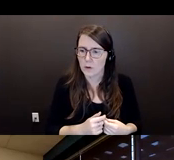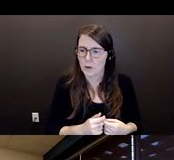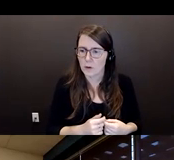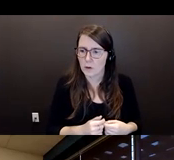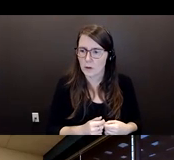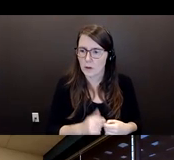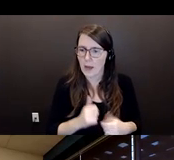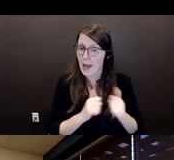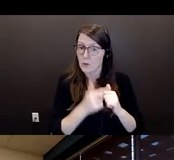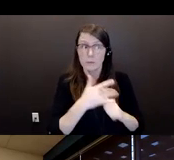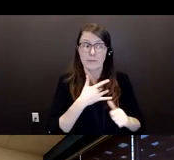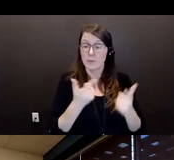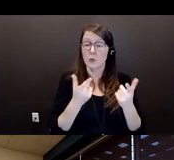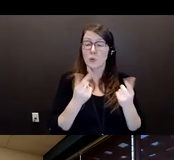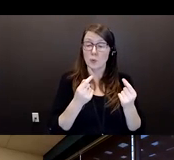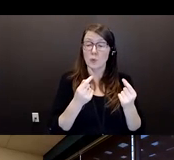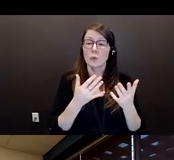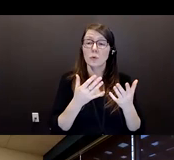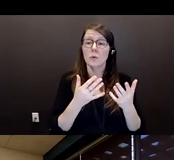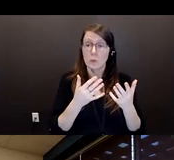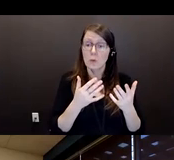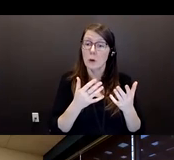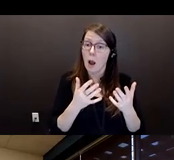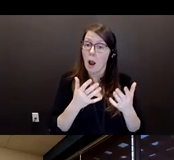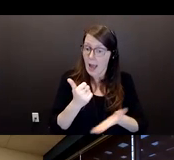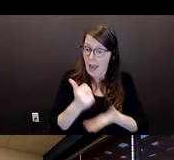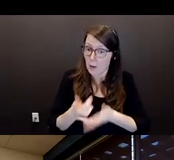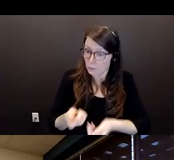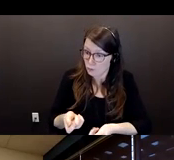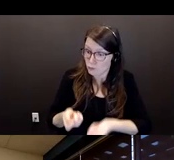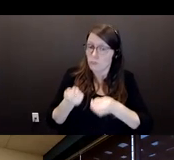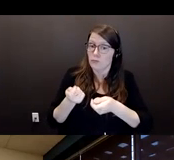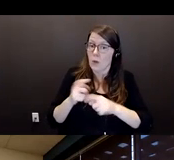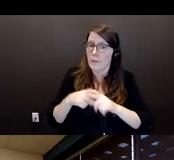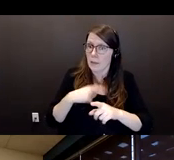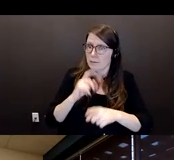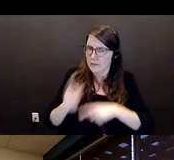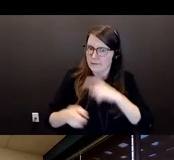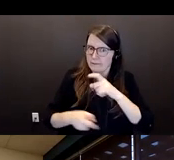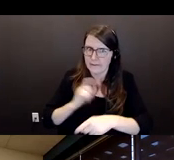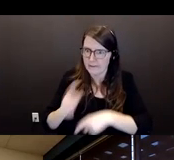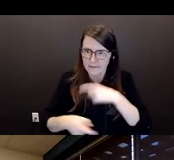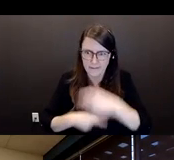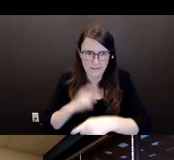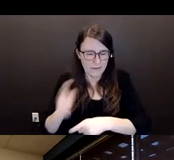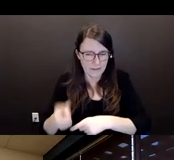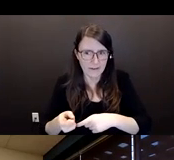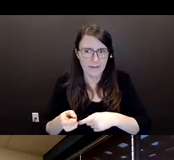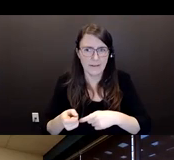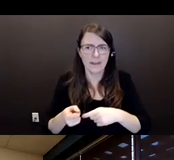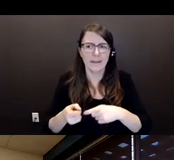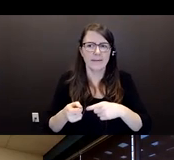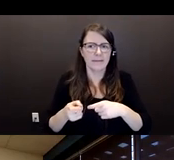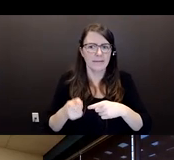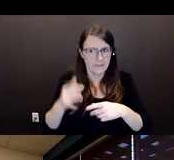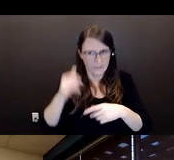to give people a hand up, but not to continue because in effect of giving them a hand up was to help them, but